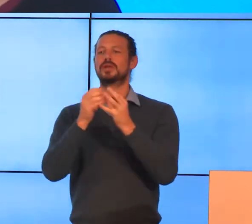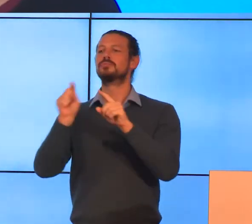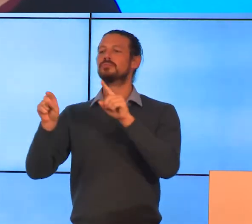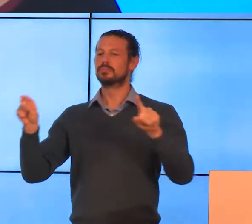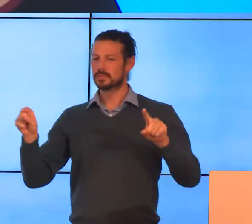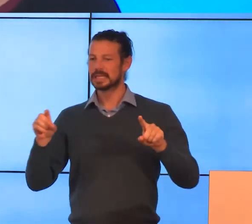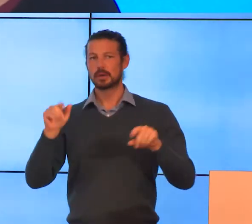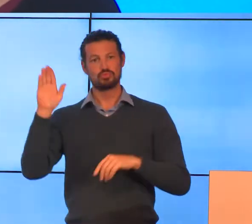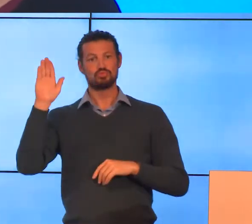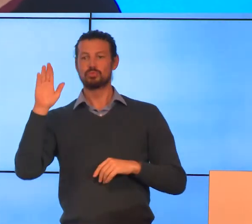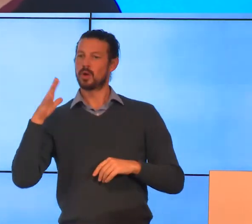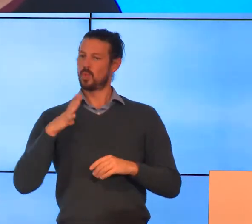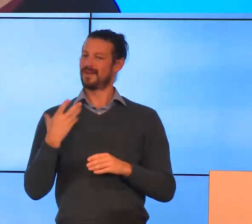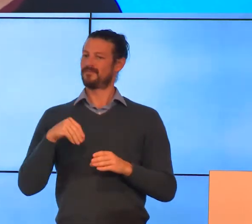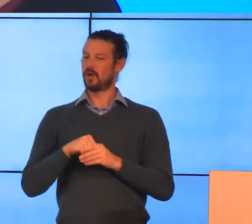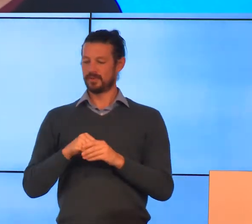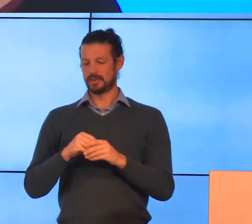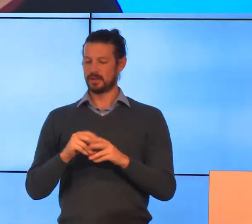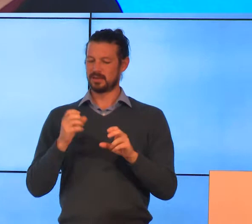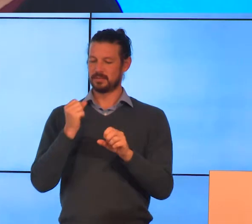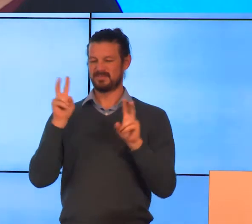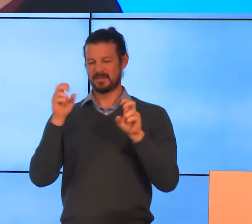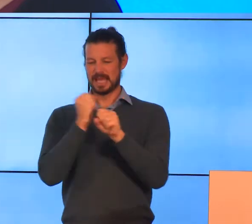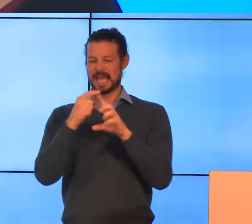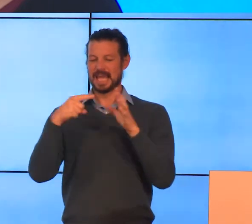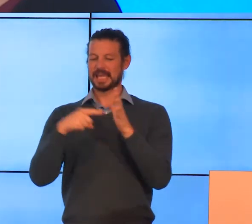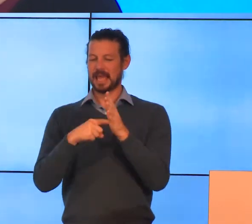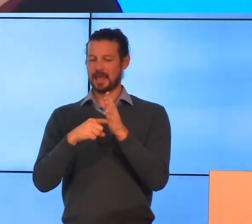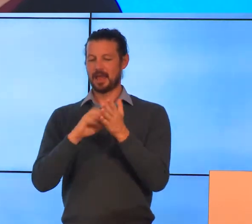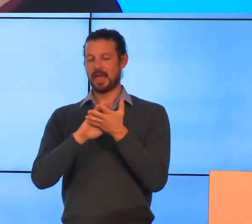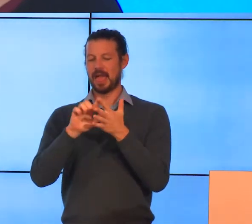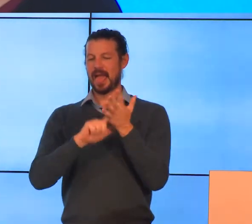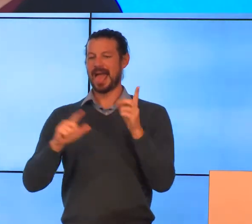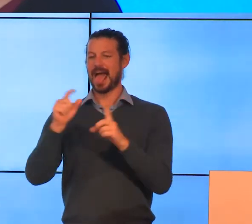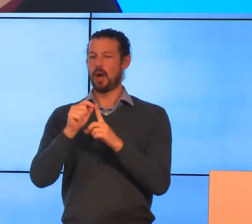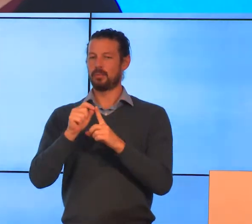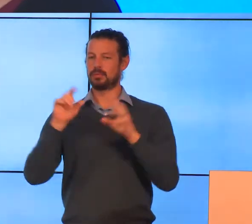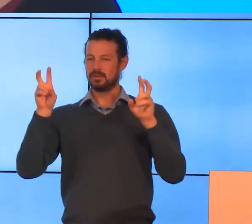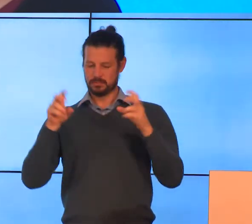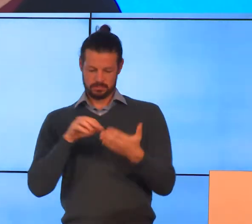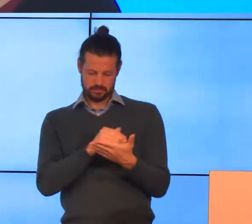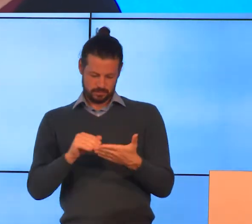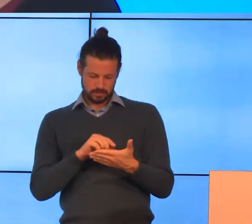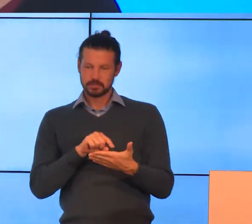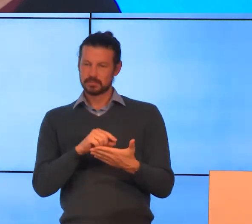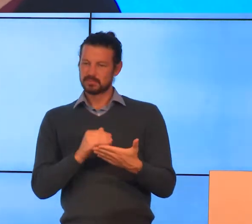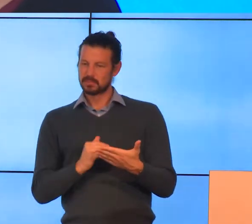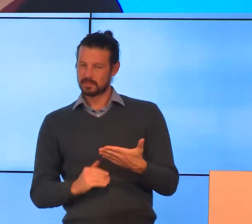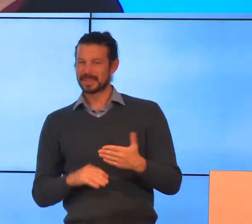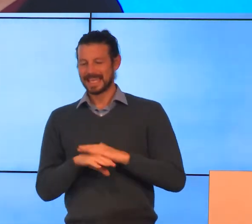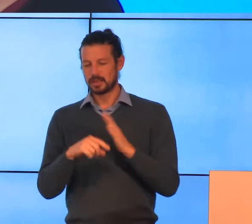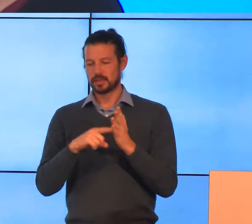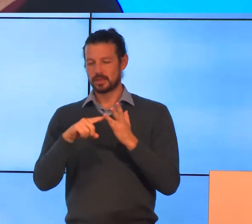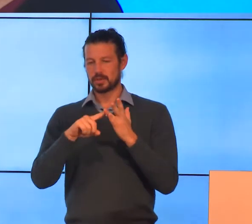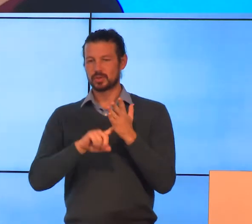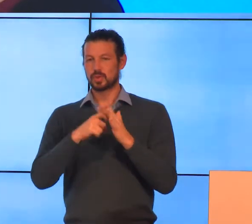agreed to be in our get help directory in the toolkit. And I still do have some copies of it if anyone